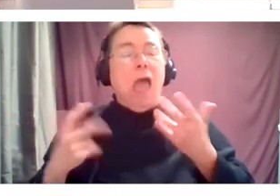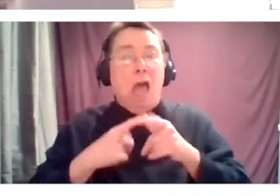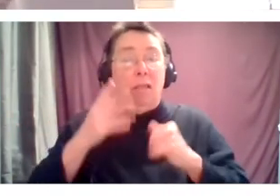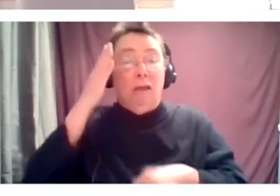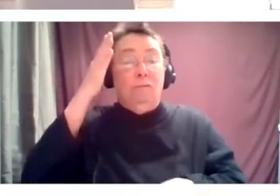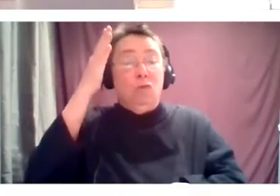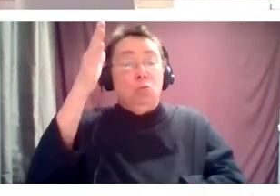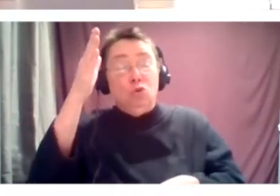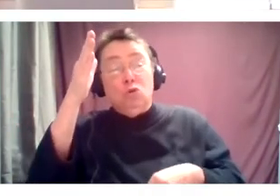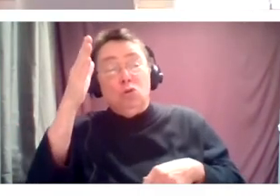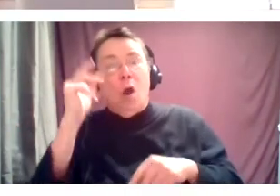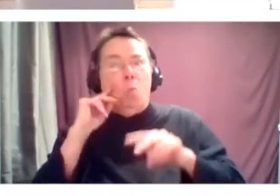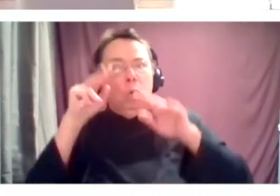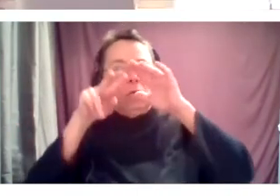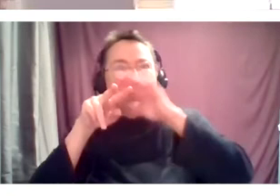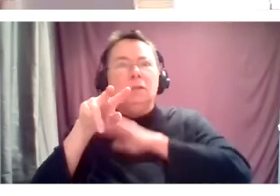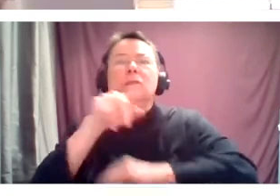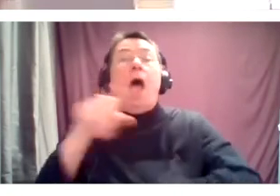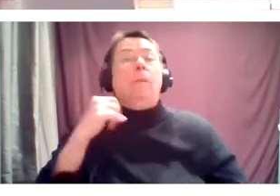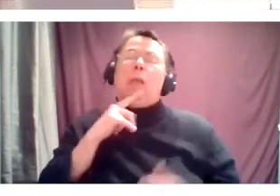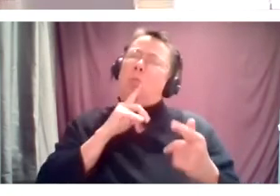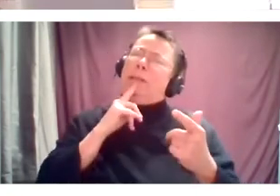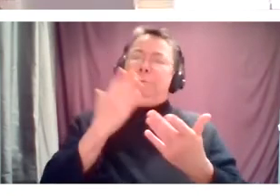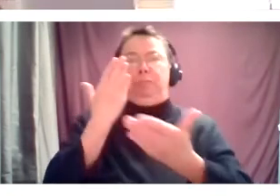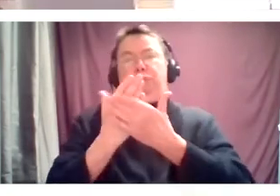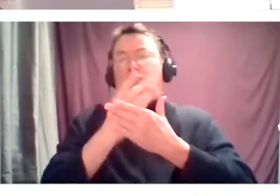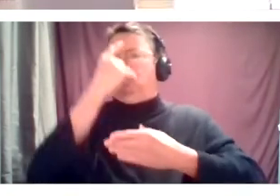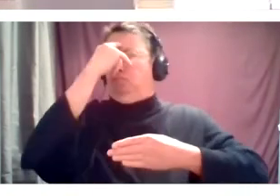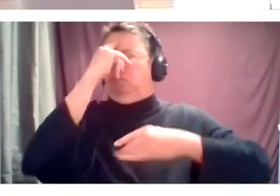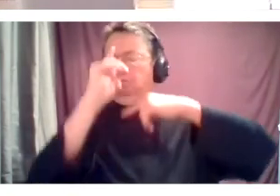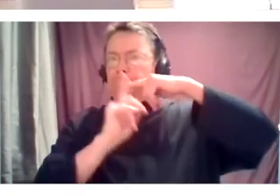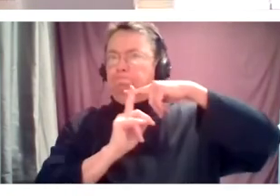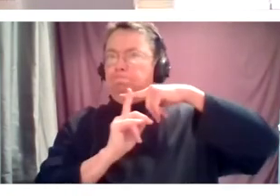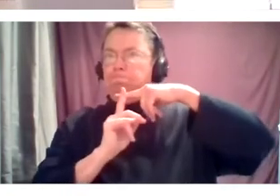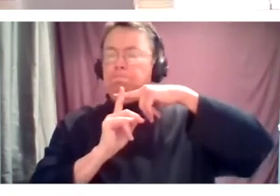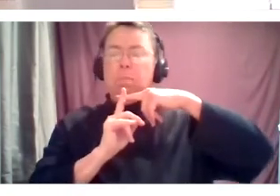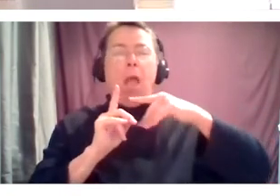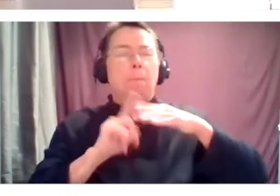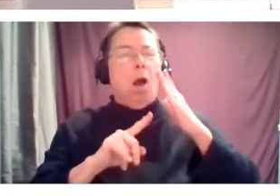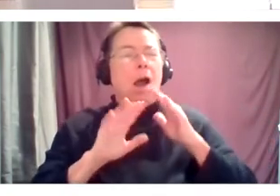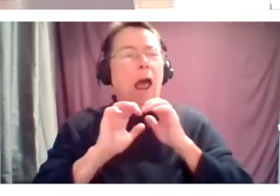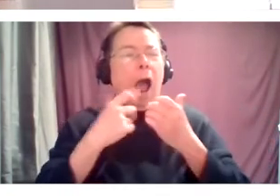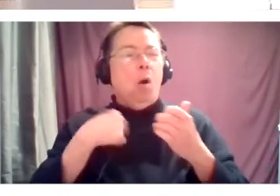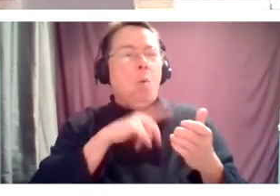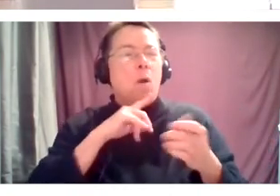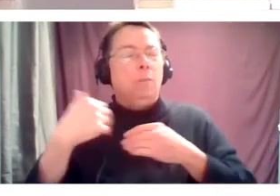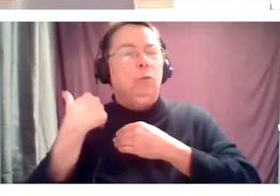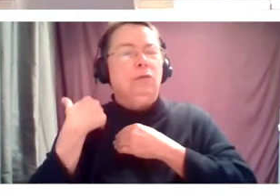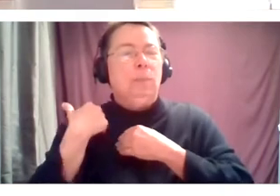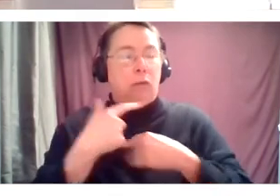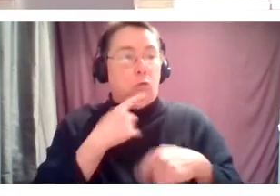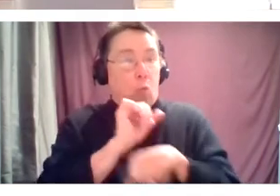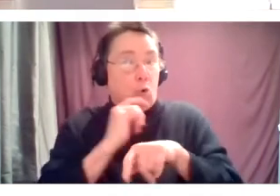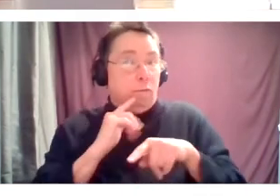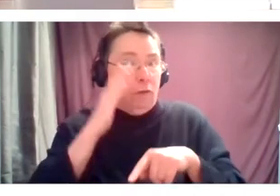right? We all have the best of intentions, but what's going to hold us accountable to the work that we are doing in the future, especially when the